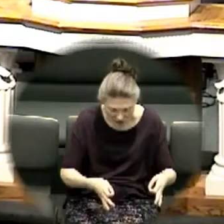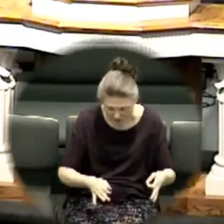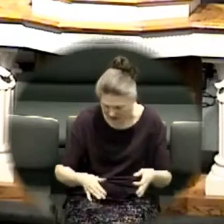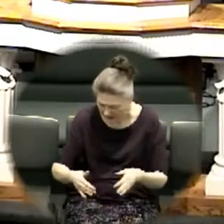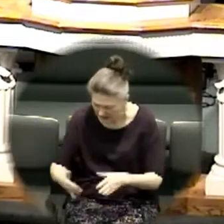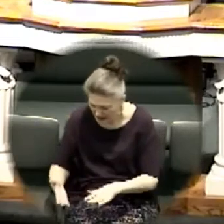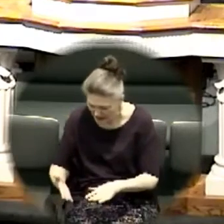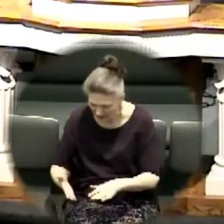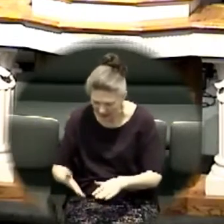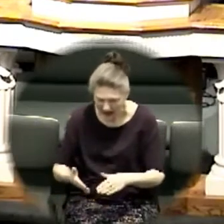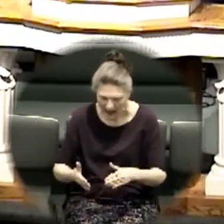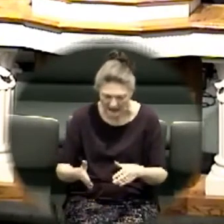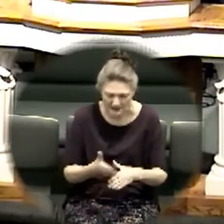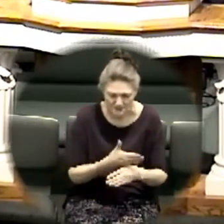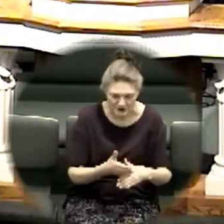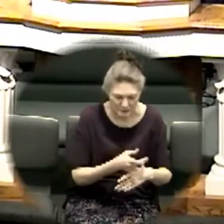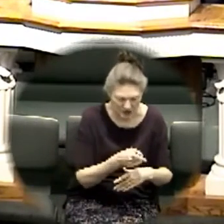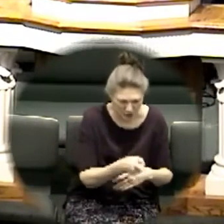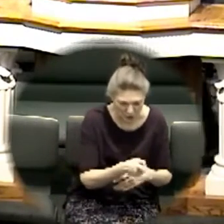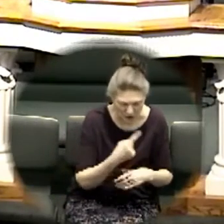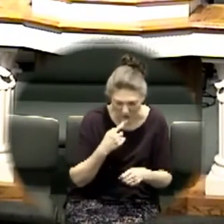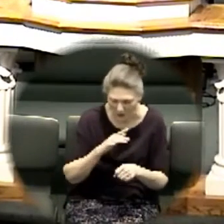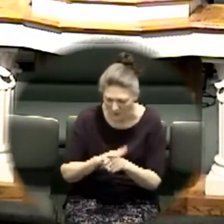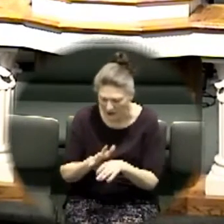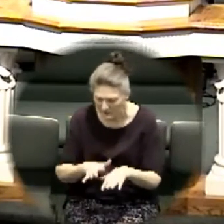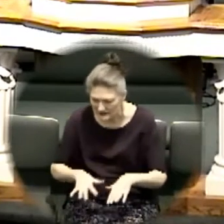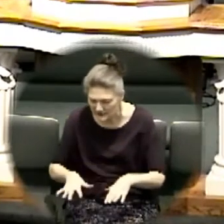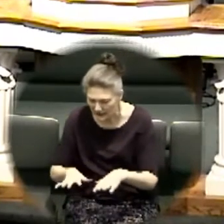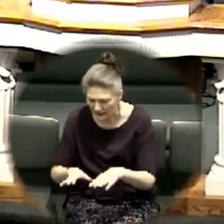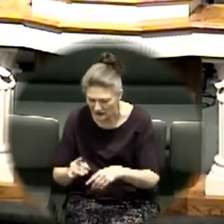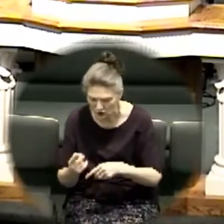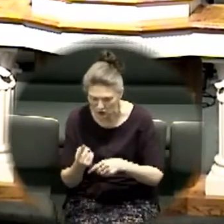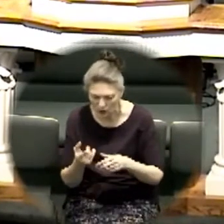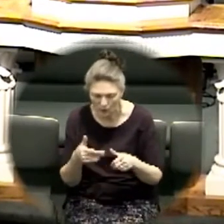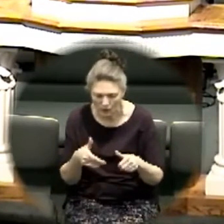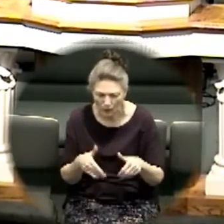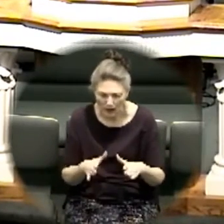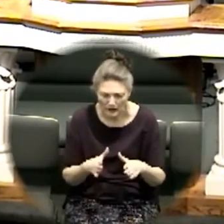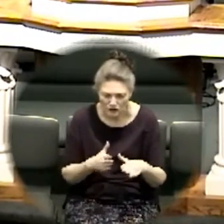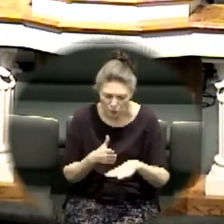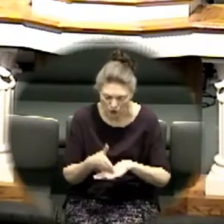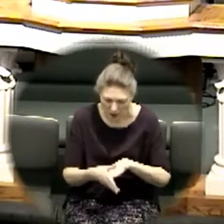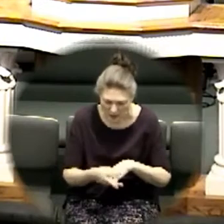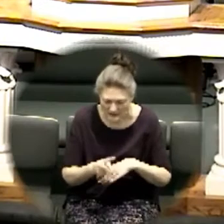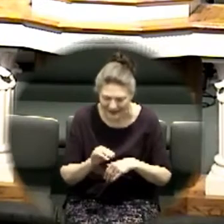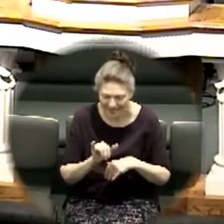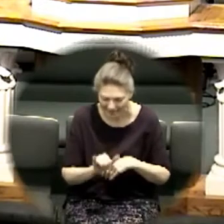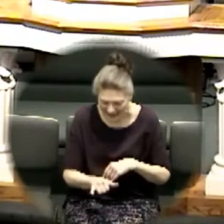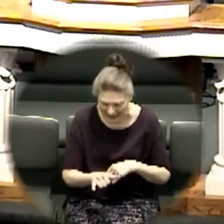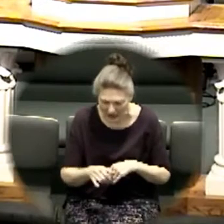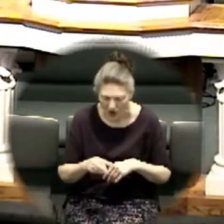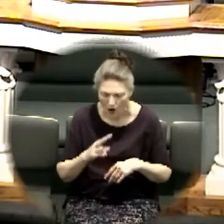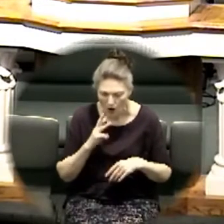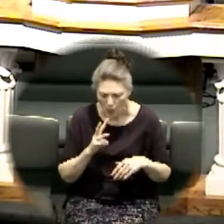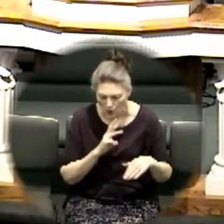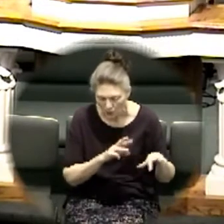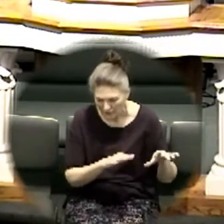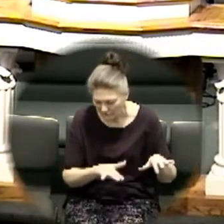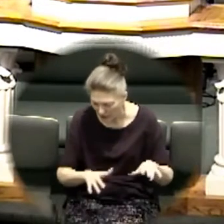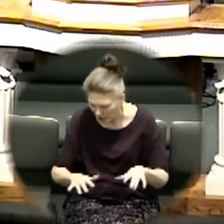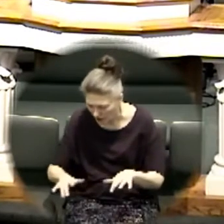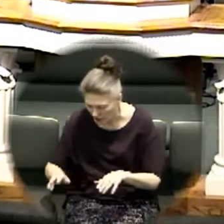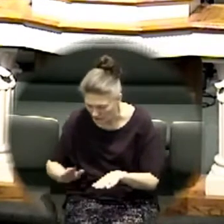stands between you and the promised land and there's only one way to get across the river you gotta get the presence